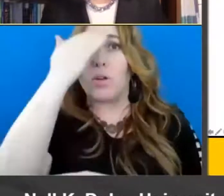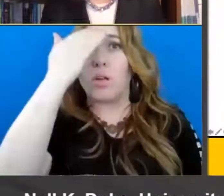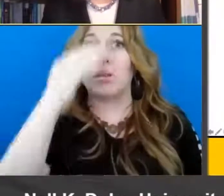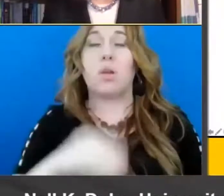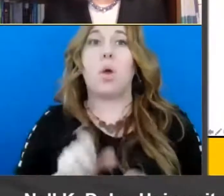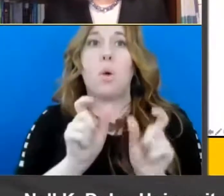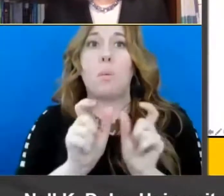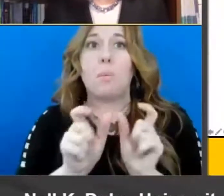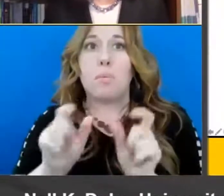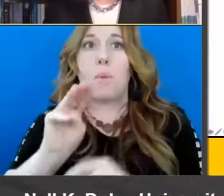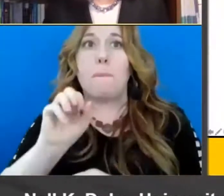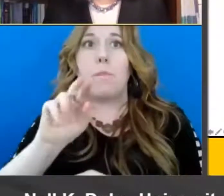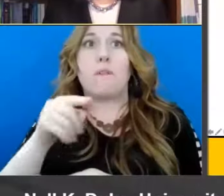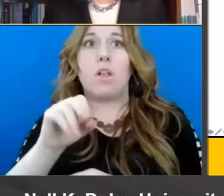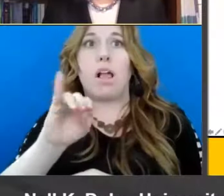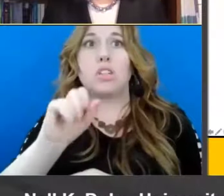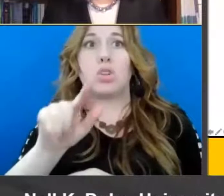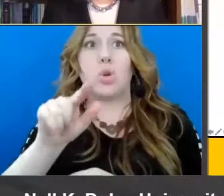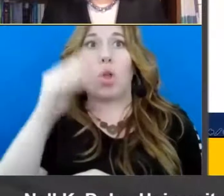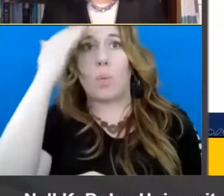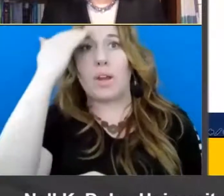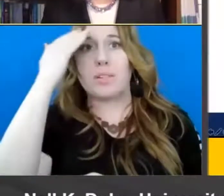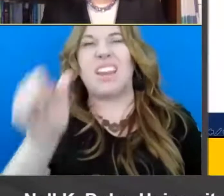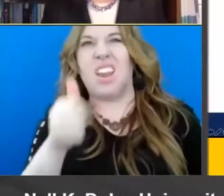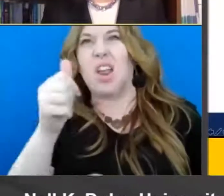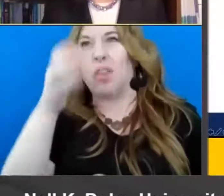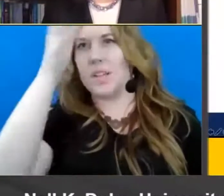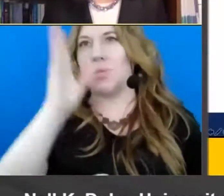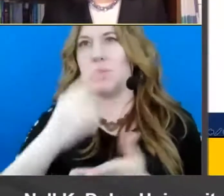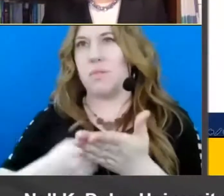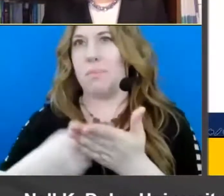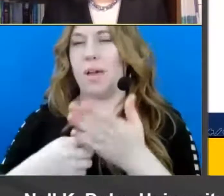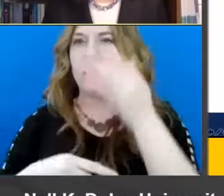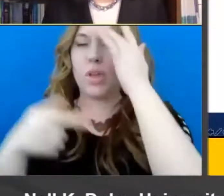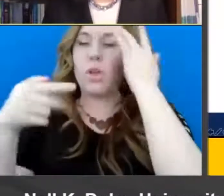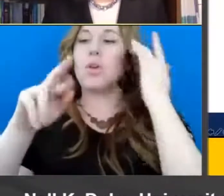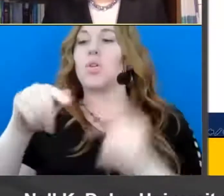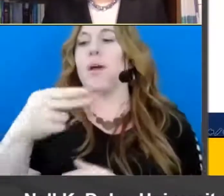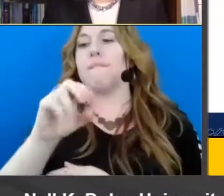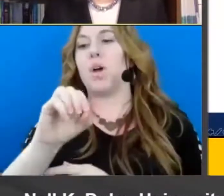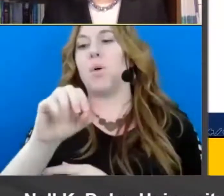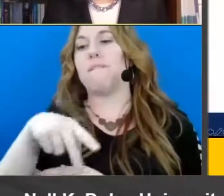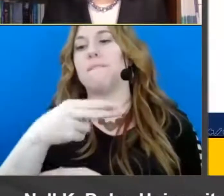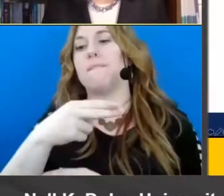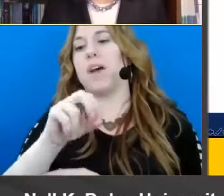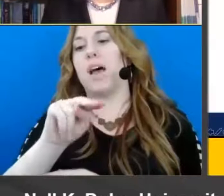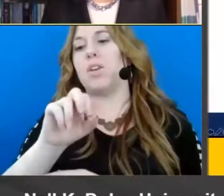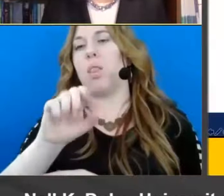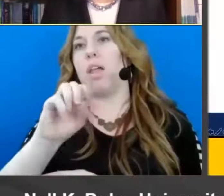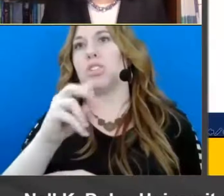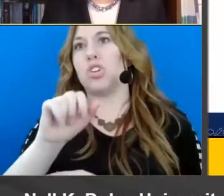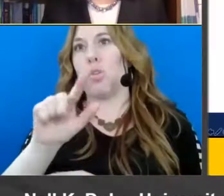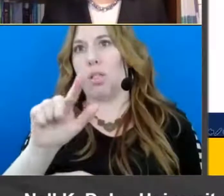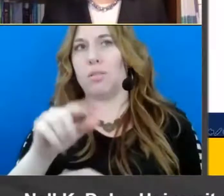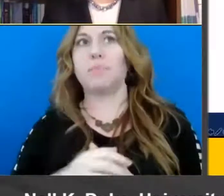called graphophonological semantic cognitive flexibility so um you will notice that our first insight didn't just